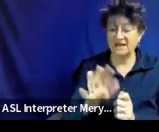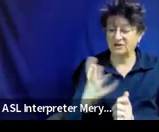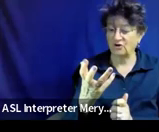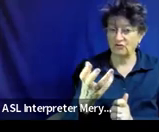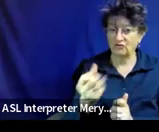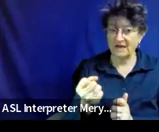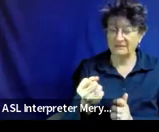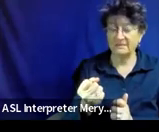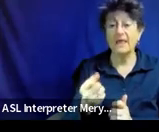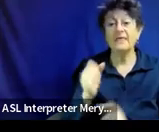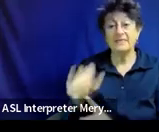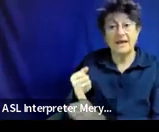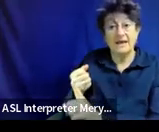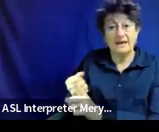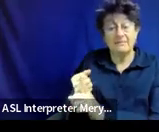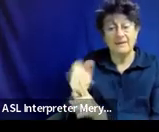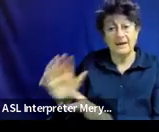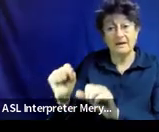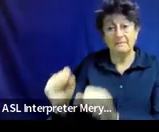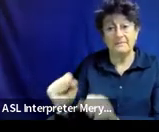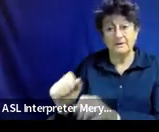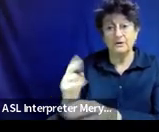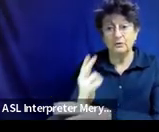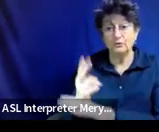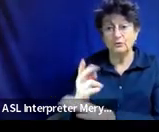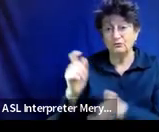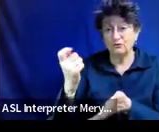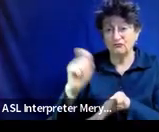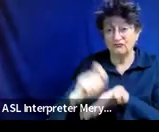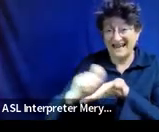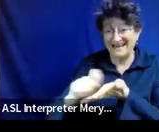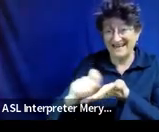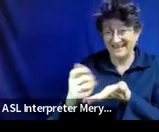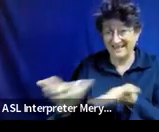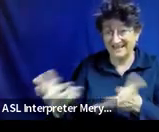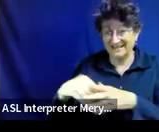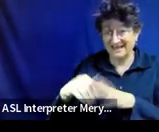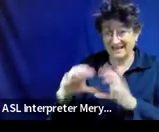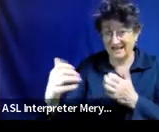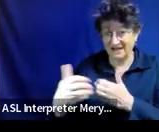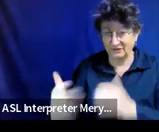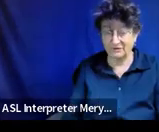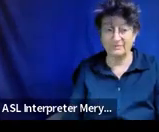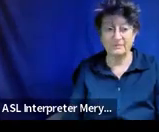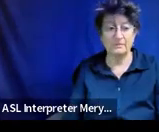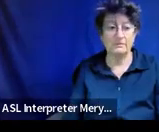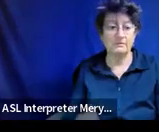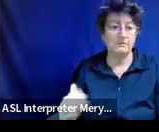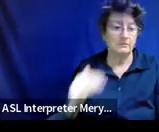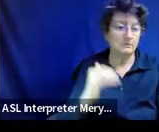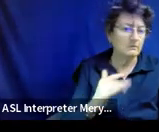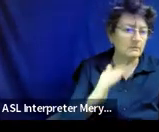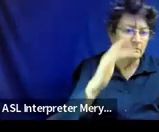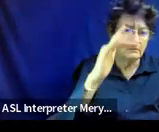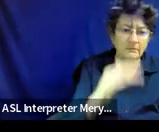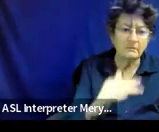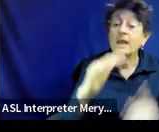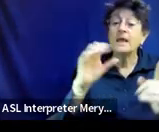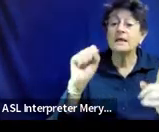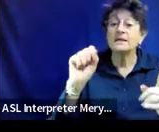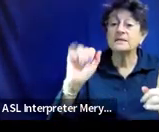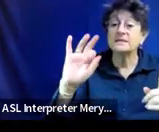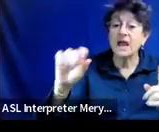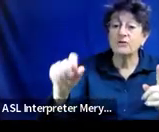tools in the classroom. Or, let's see, we'll go with Sarah. Sarah has deficits with answering